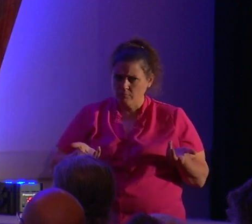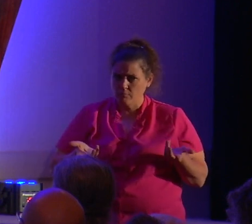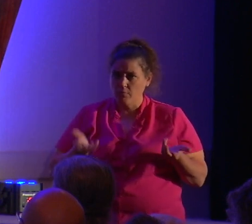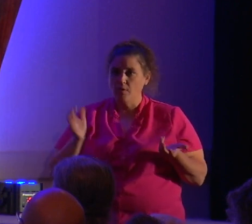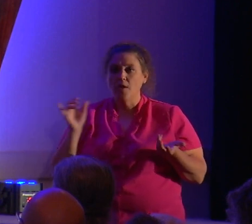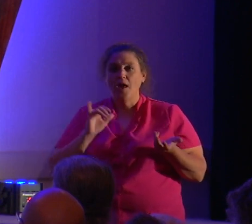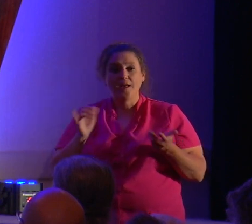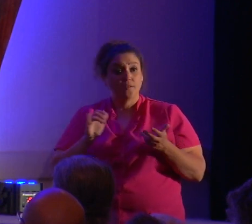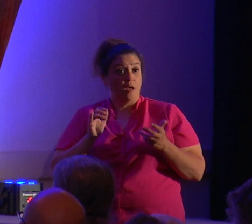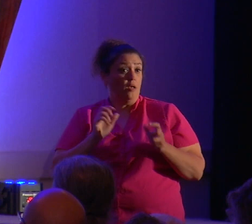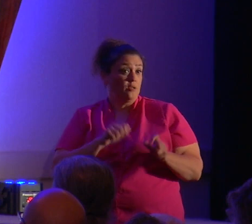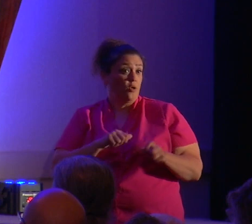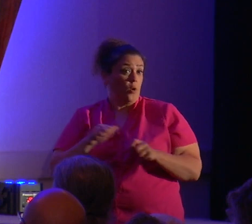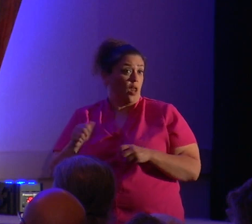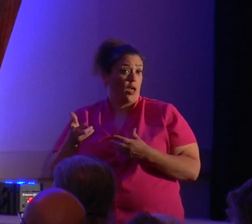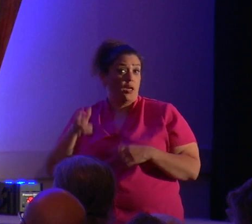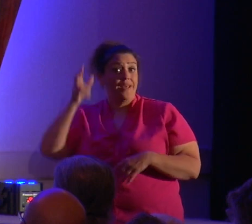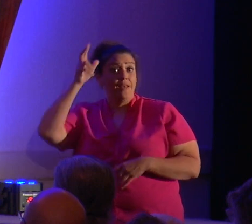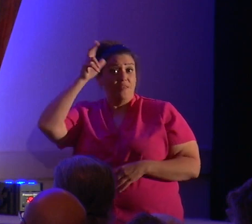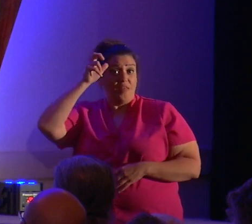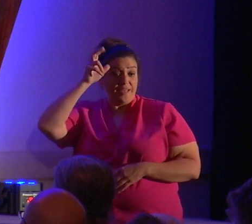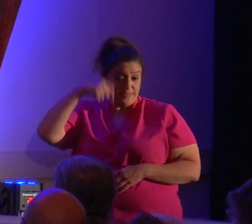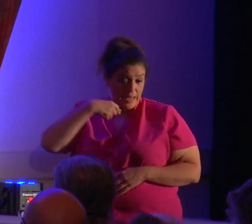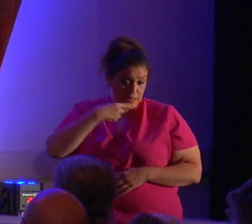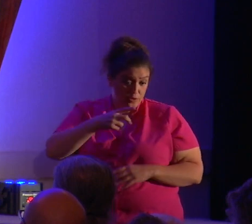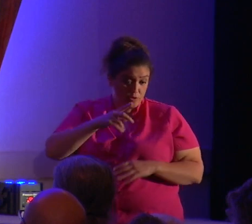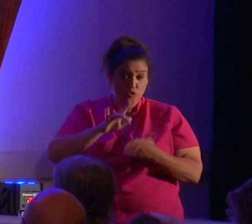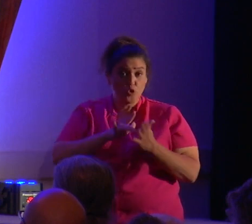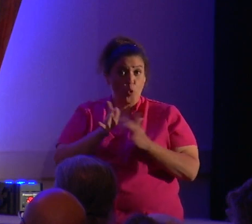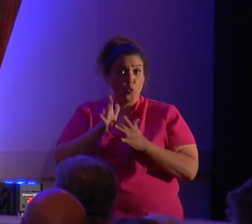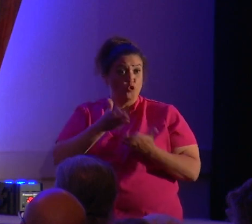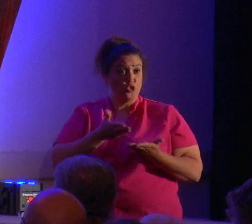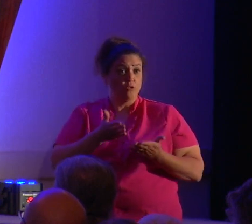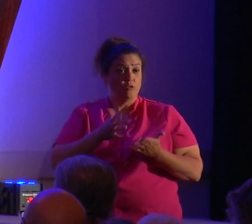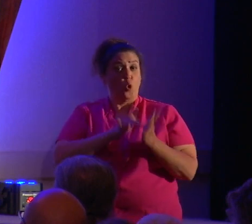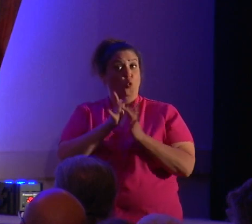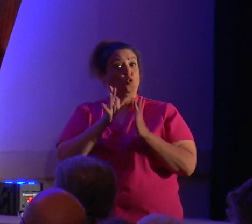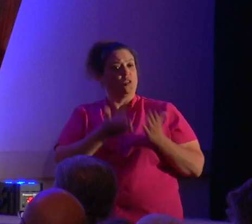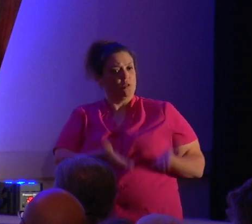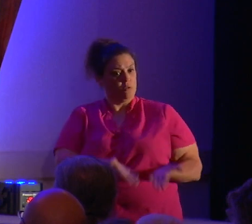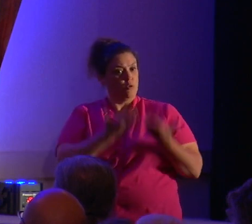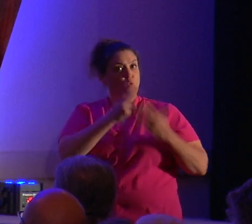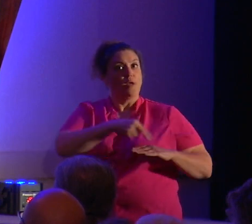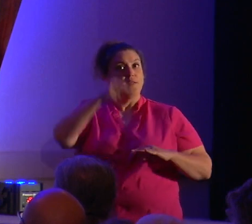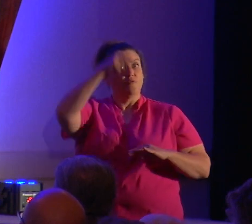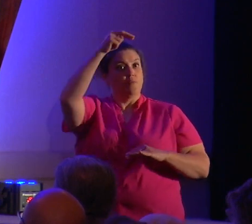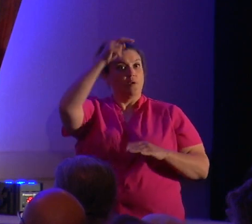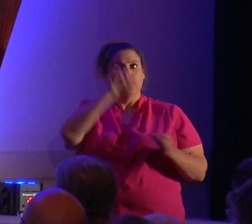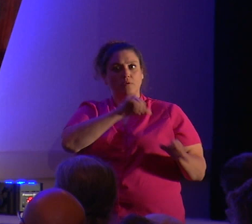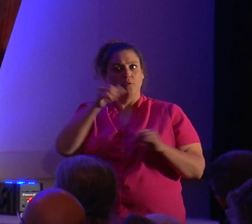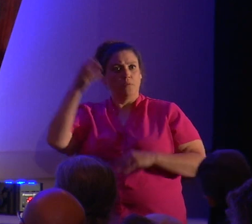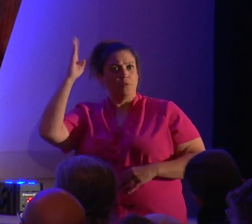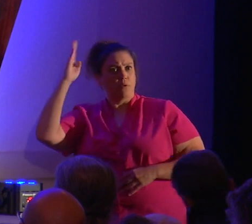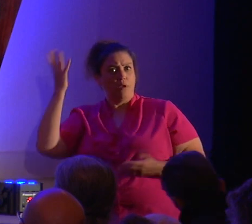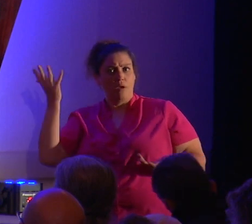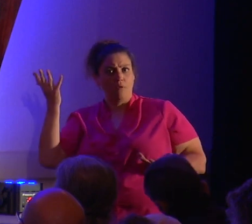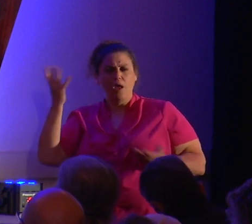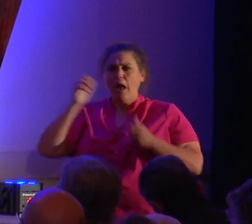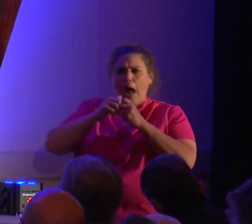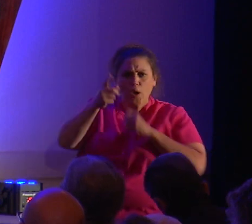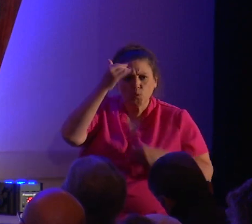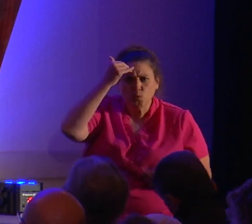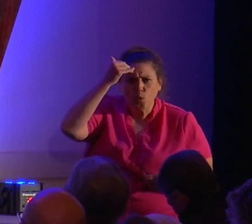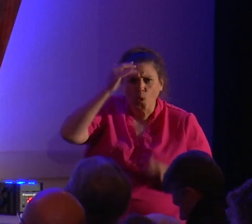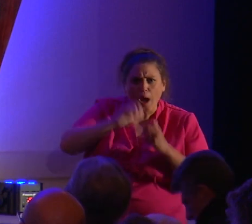that Satan raised Jesus from the dead as it is that God did it. How do you know? How do you know? You've